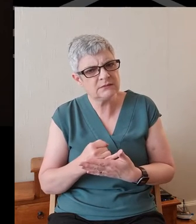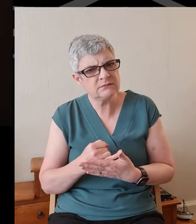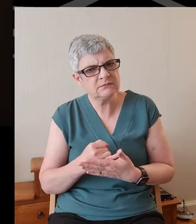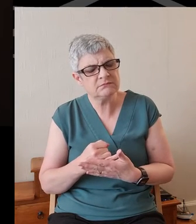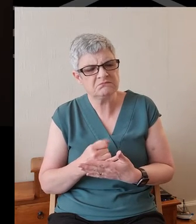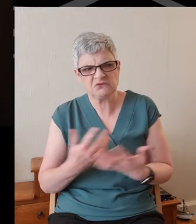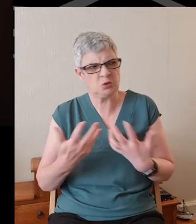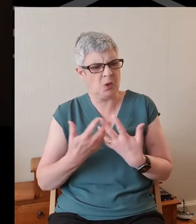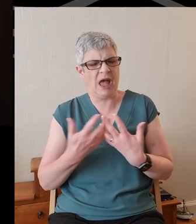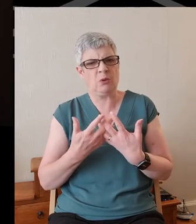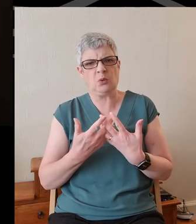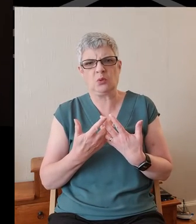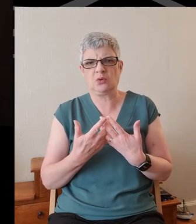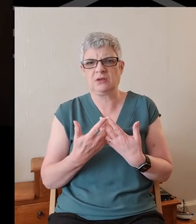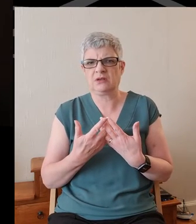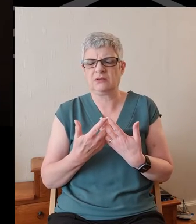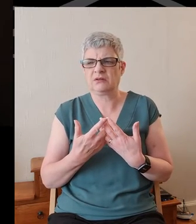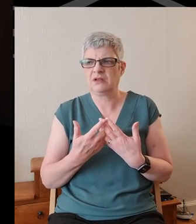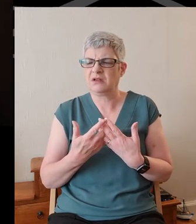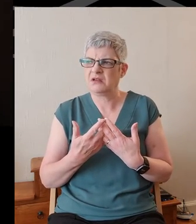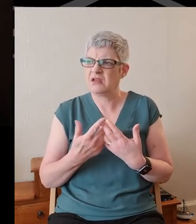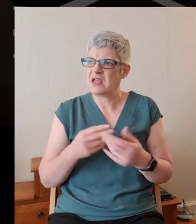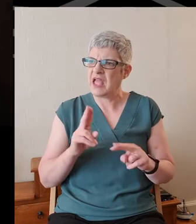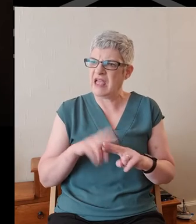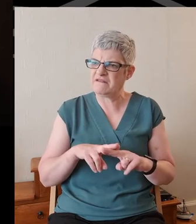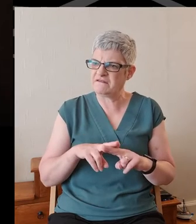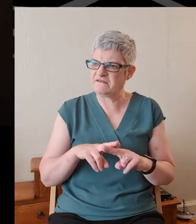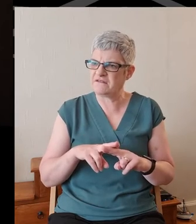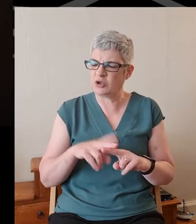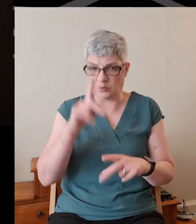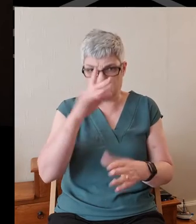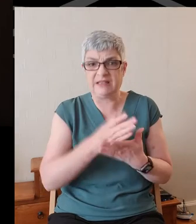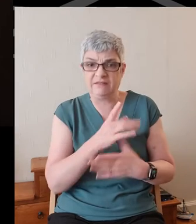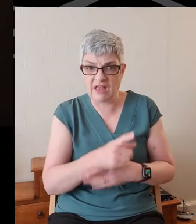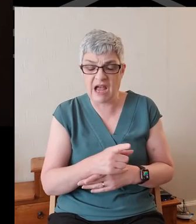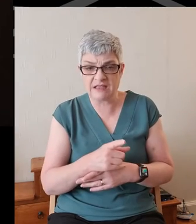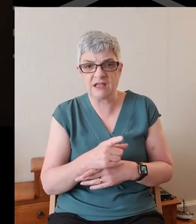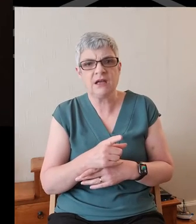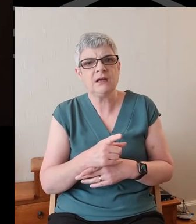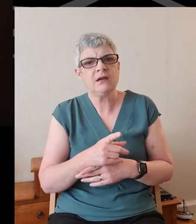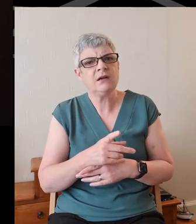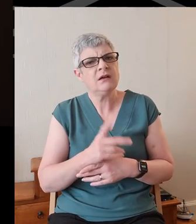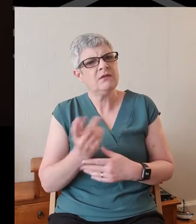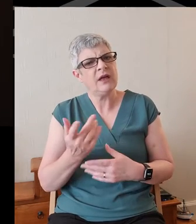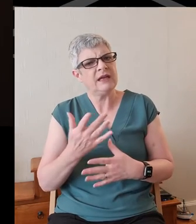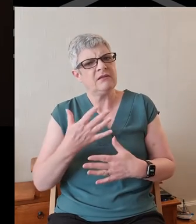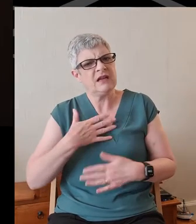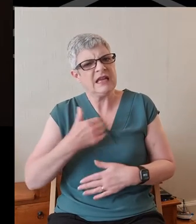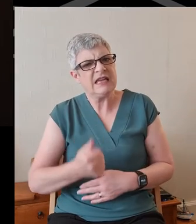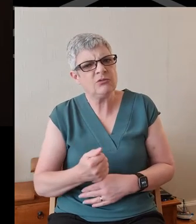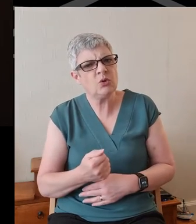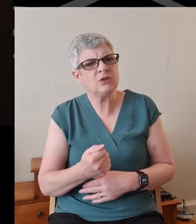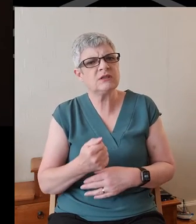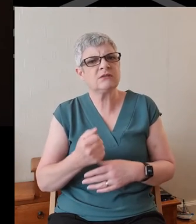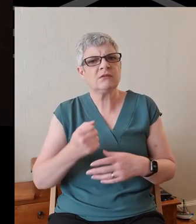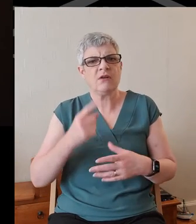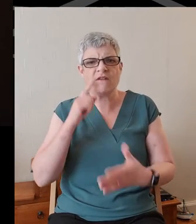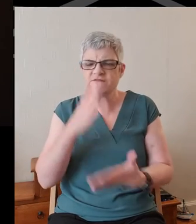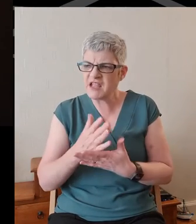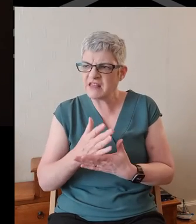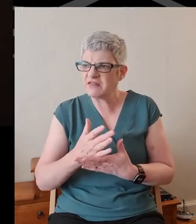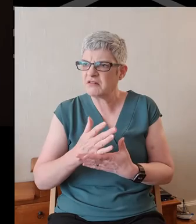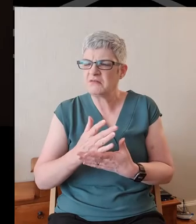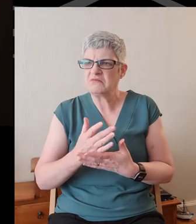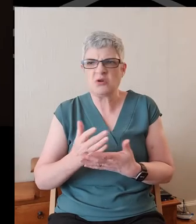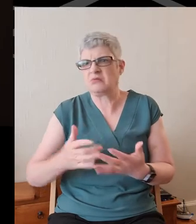And how come then, if that's your line, how come none of these great heroes of faith have survived death?